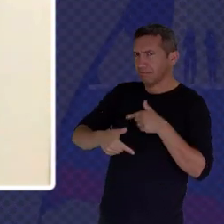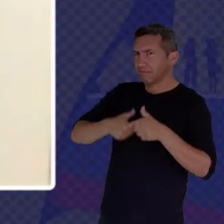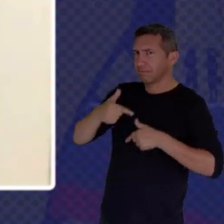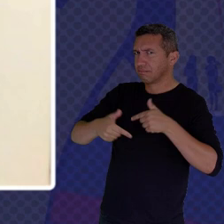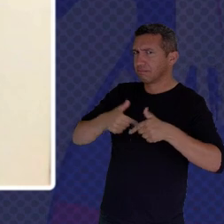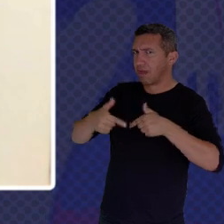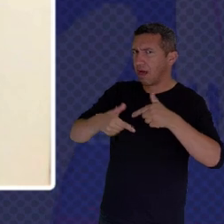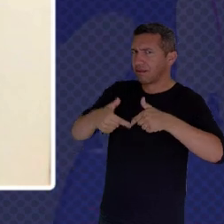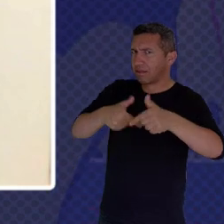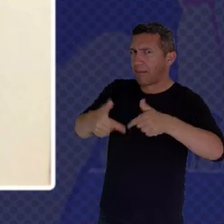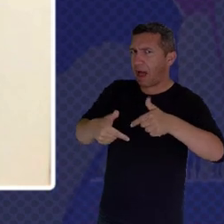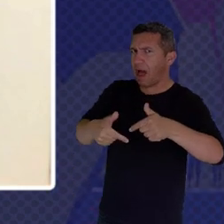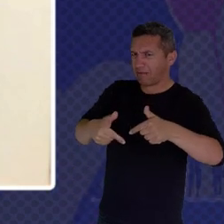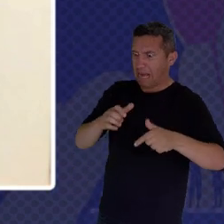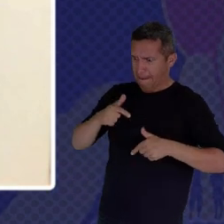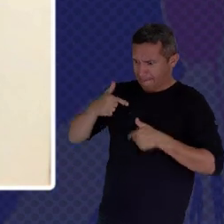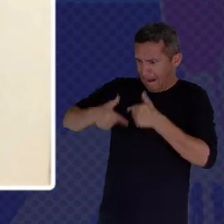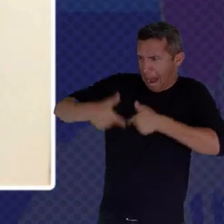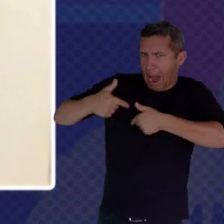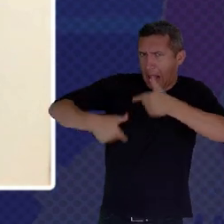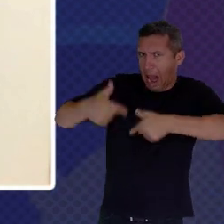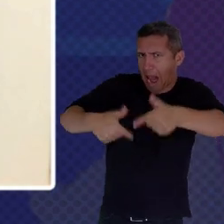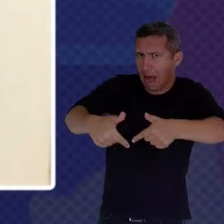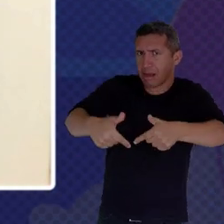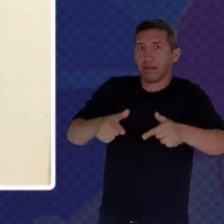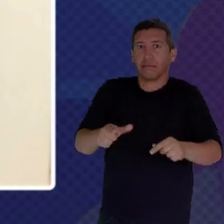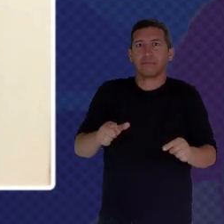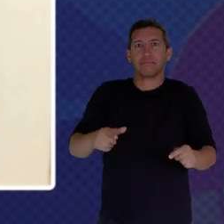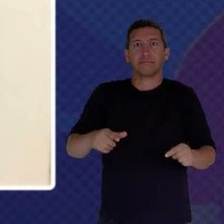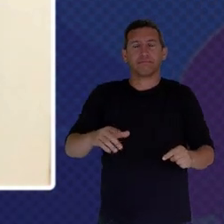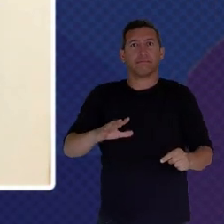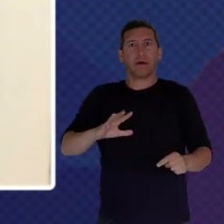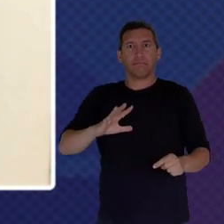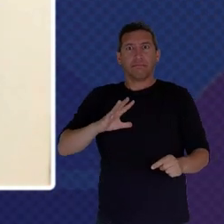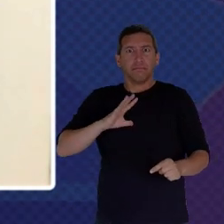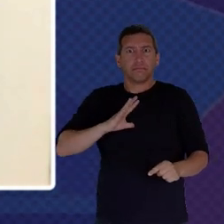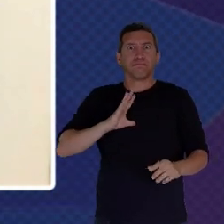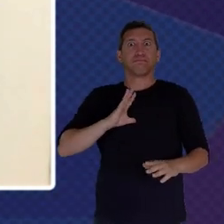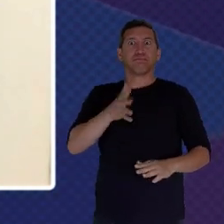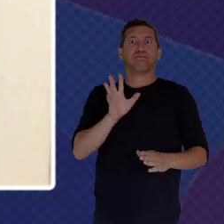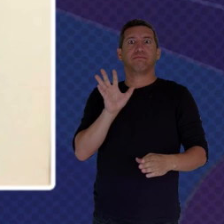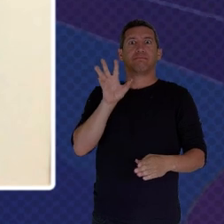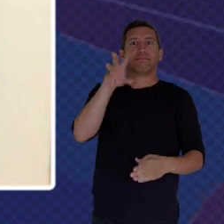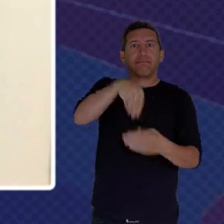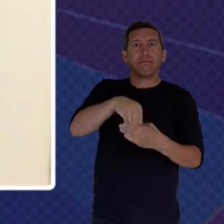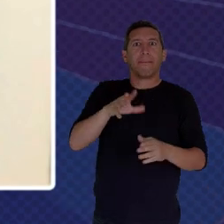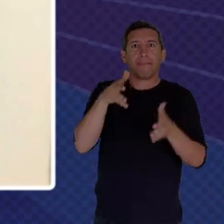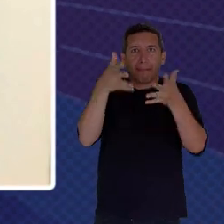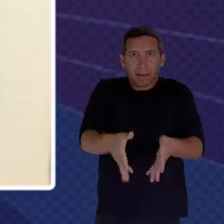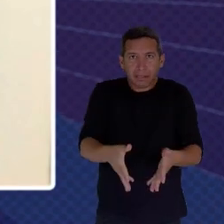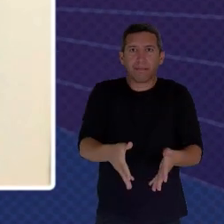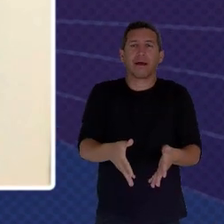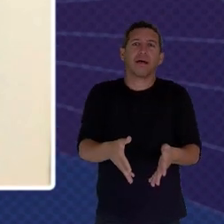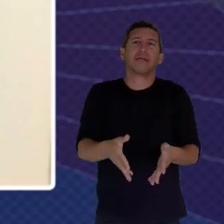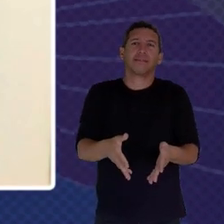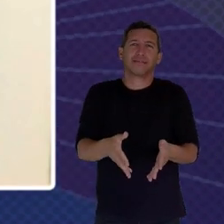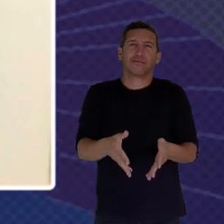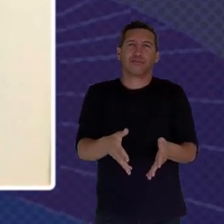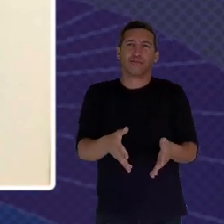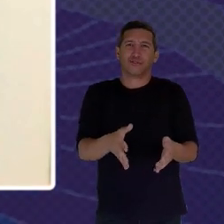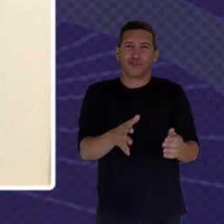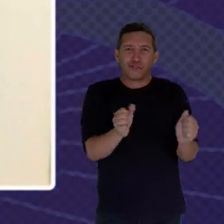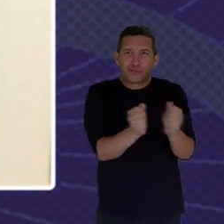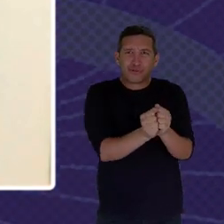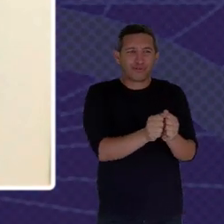Agile Being More Proactive To Your Population That You Are Carrying Your Citizens Along So That They Are More